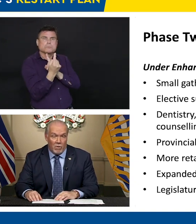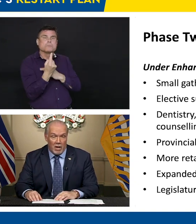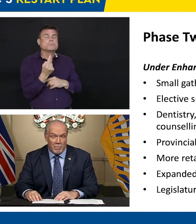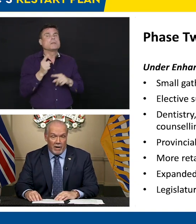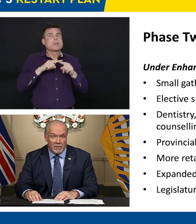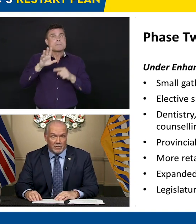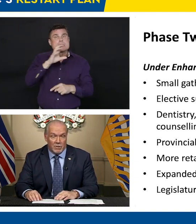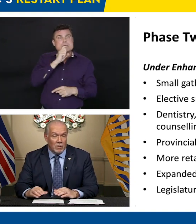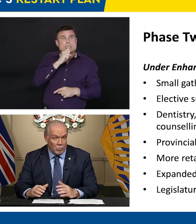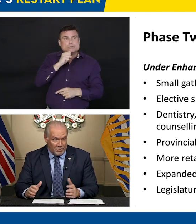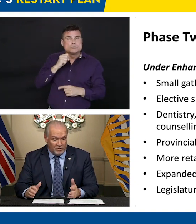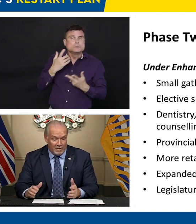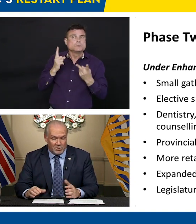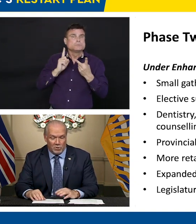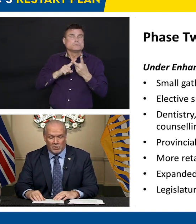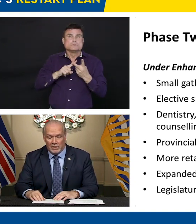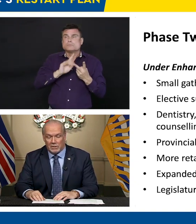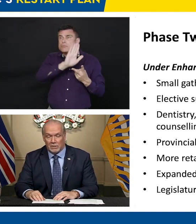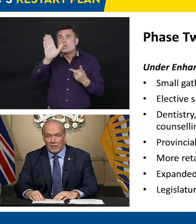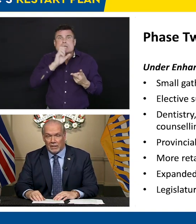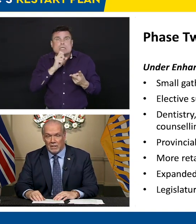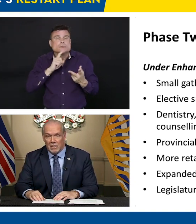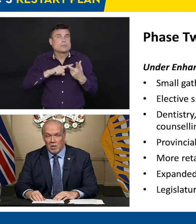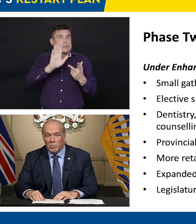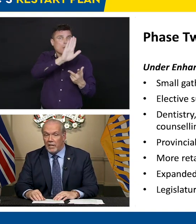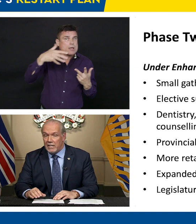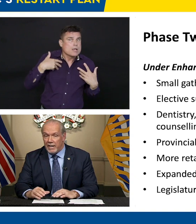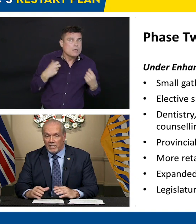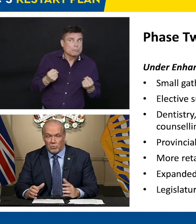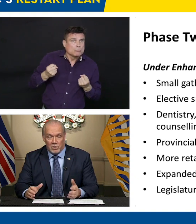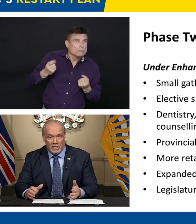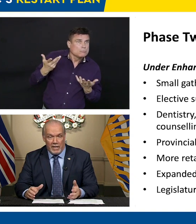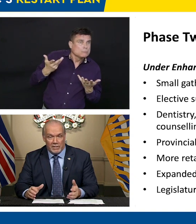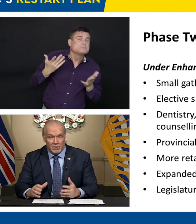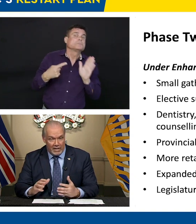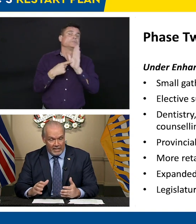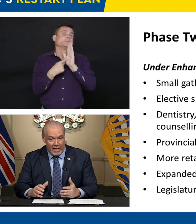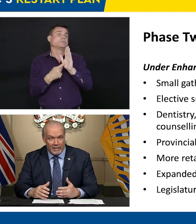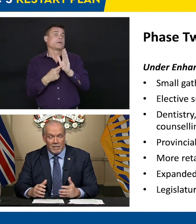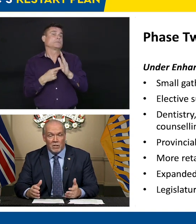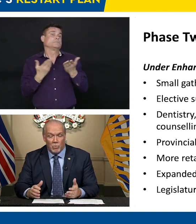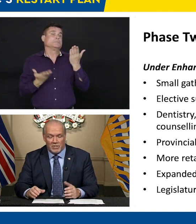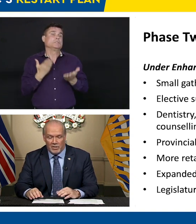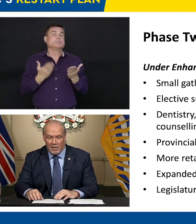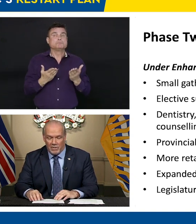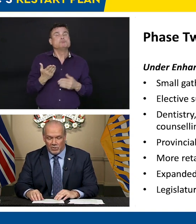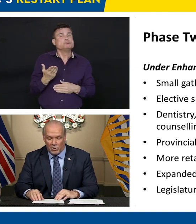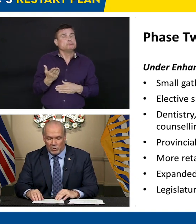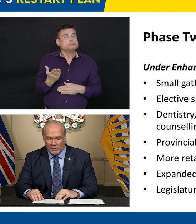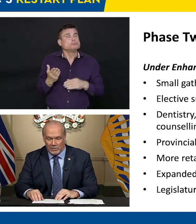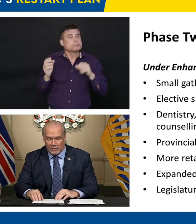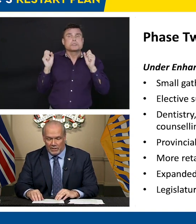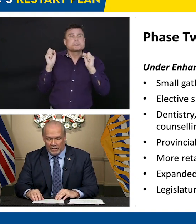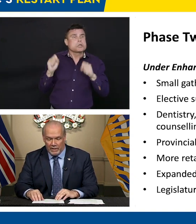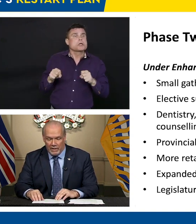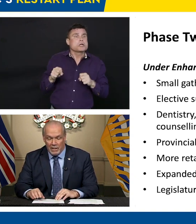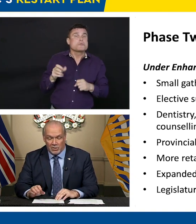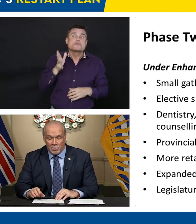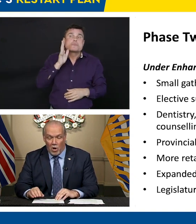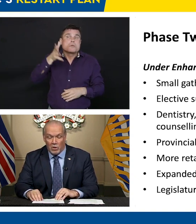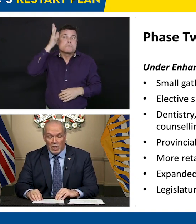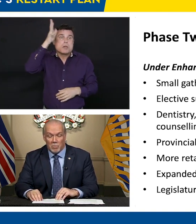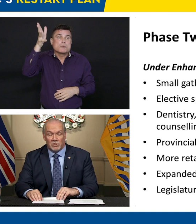visiting grandparents with safe social distancing. Play dates with kids, again, with safe social distancing.